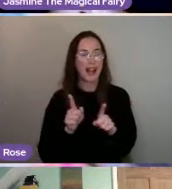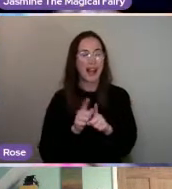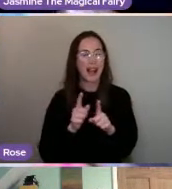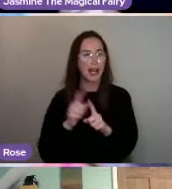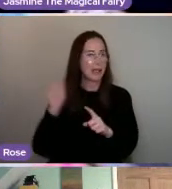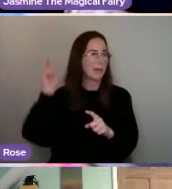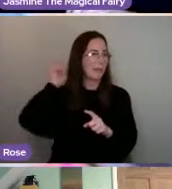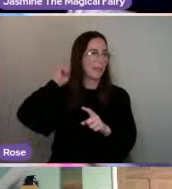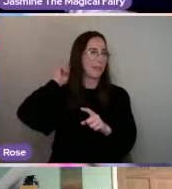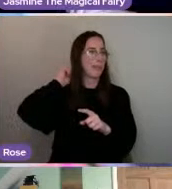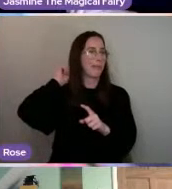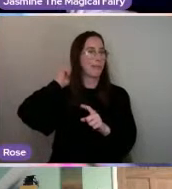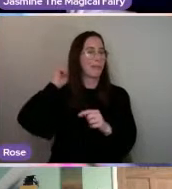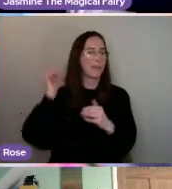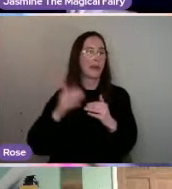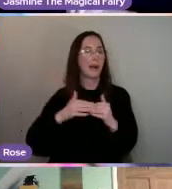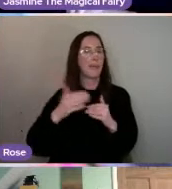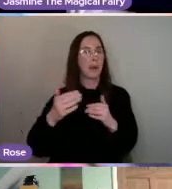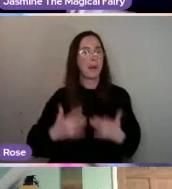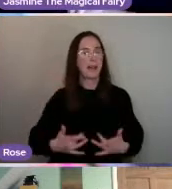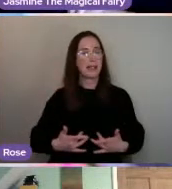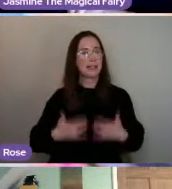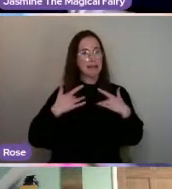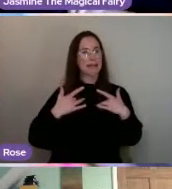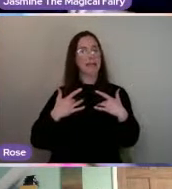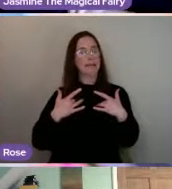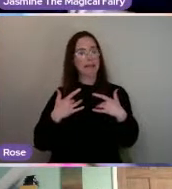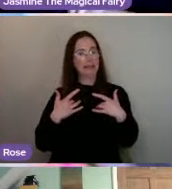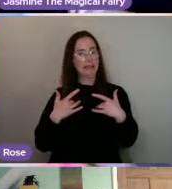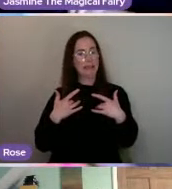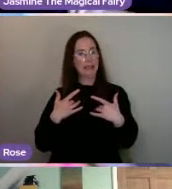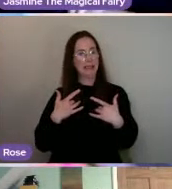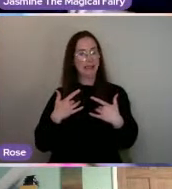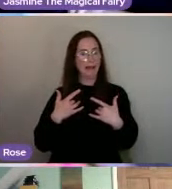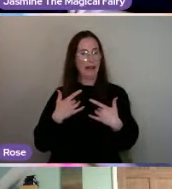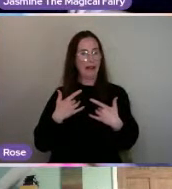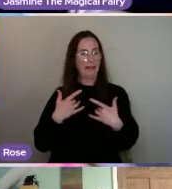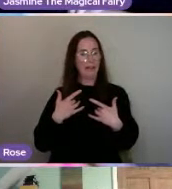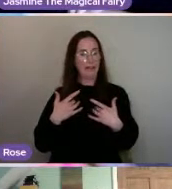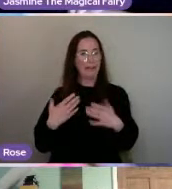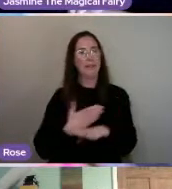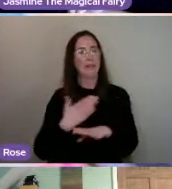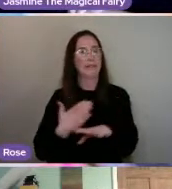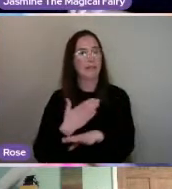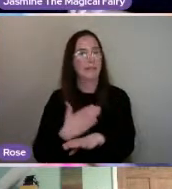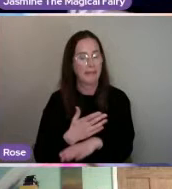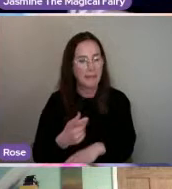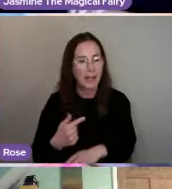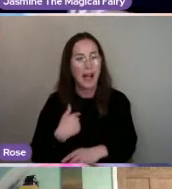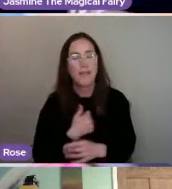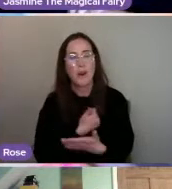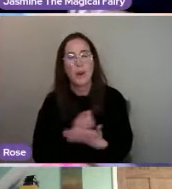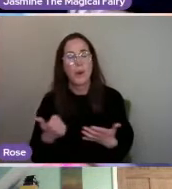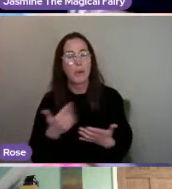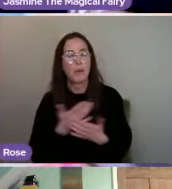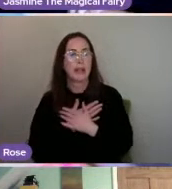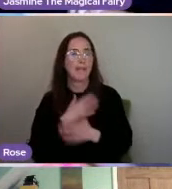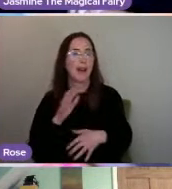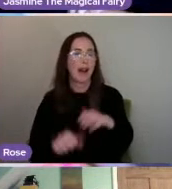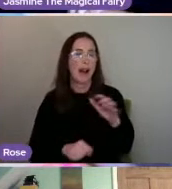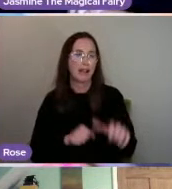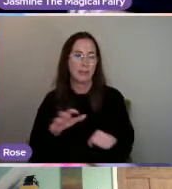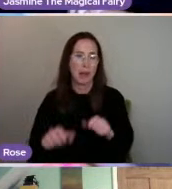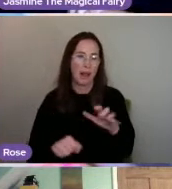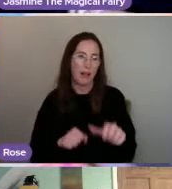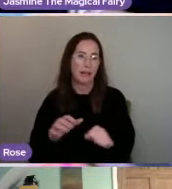brain, which I think is more sort of the instinctive part of you, because I've always loved animals. I've